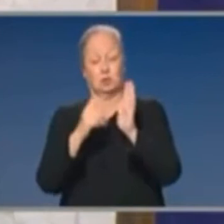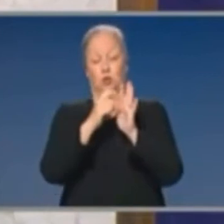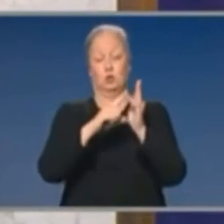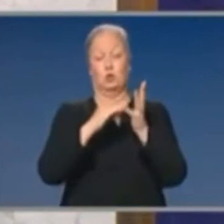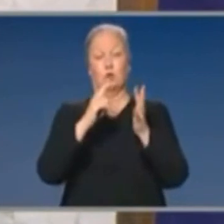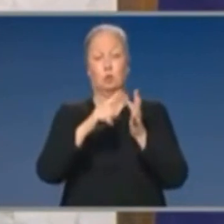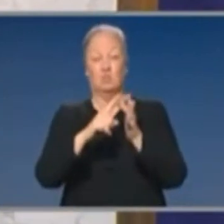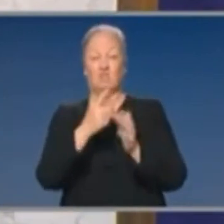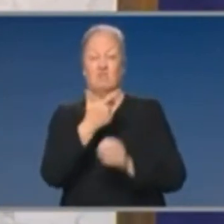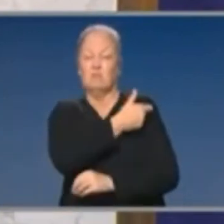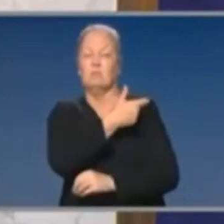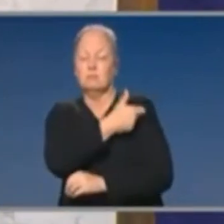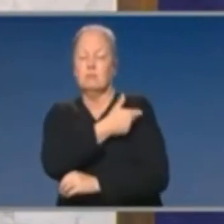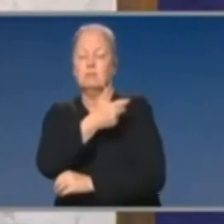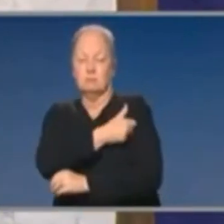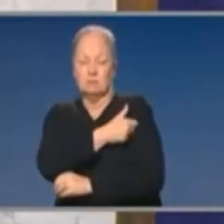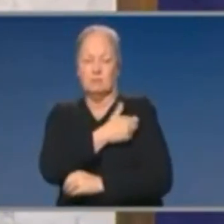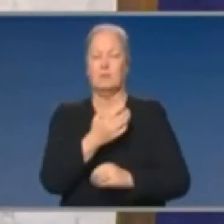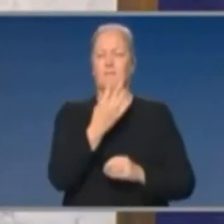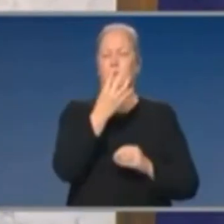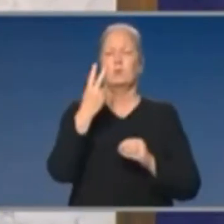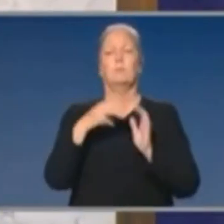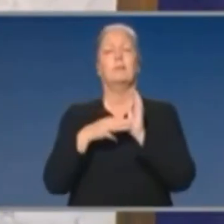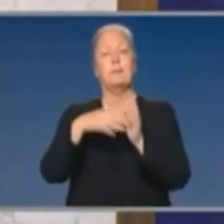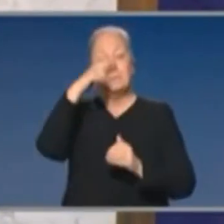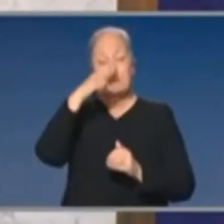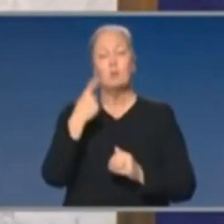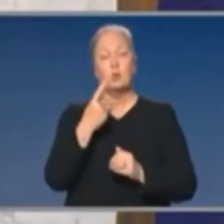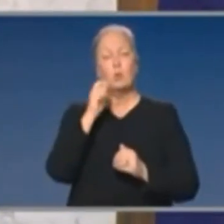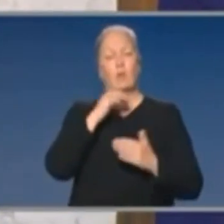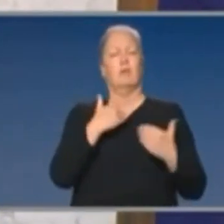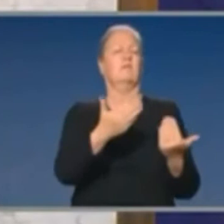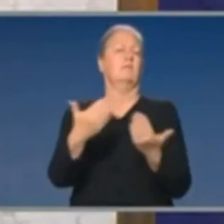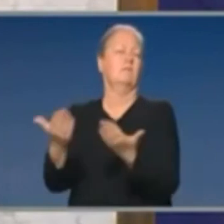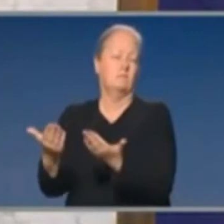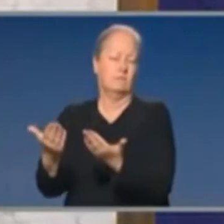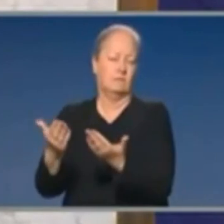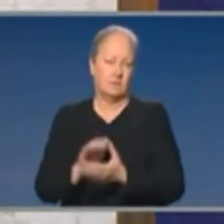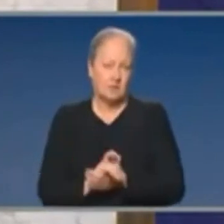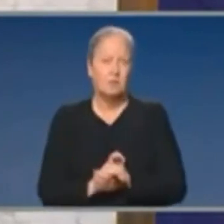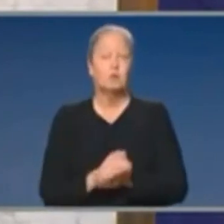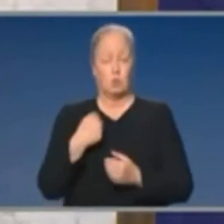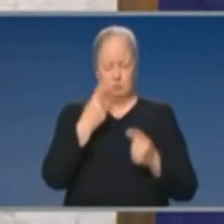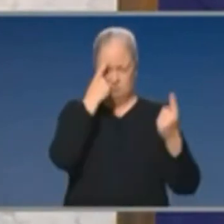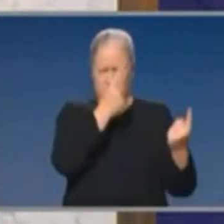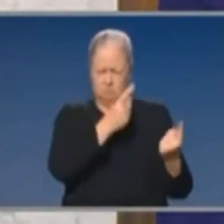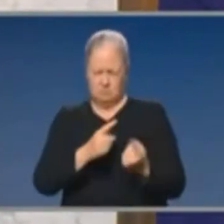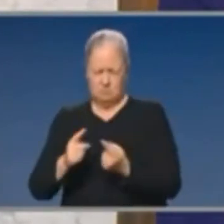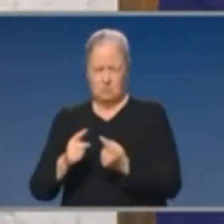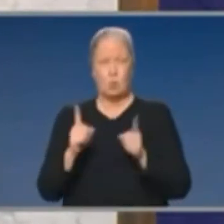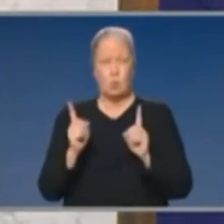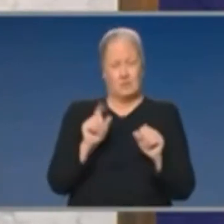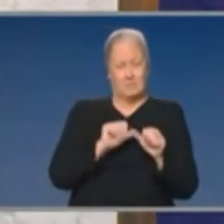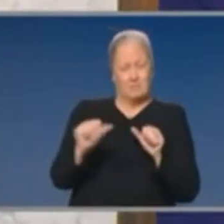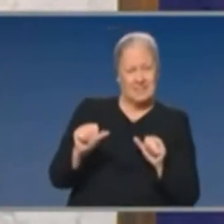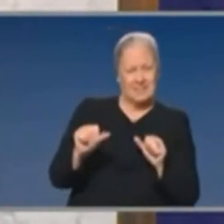as 42 and a half million members of the population are covered. And so we've worked on the basis of what we think is the best available